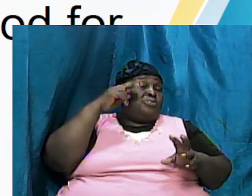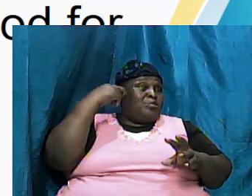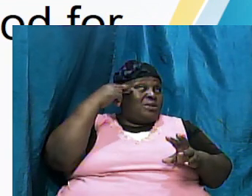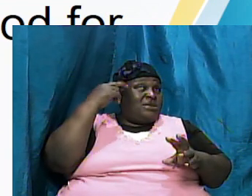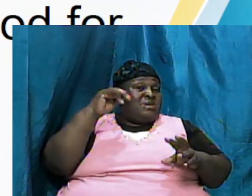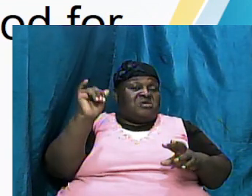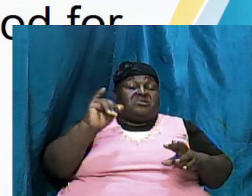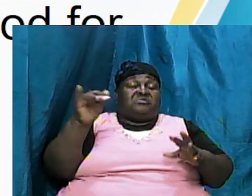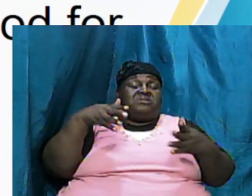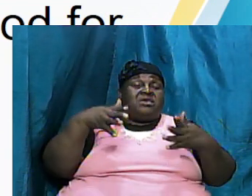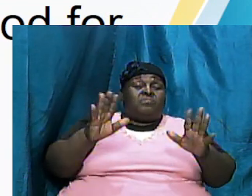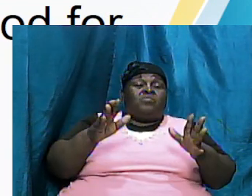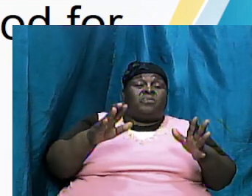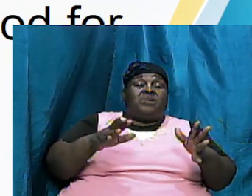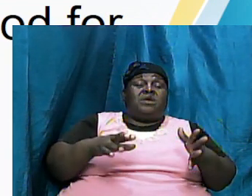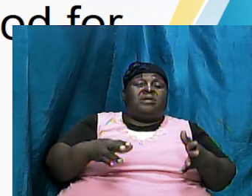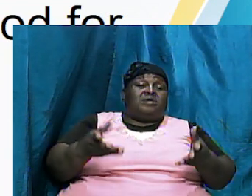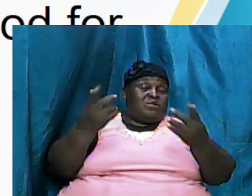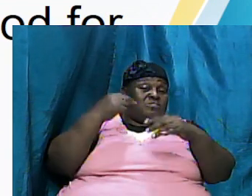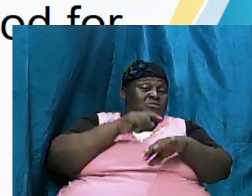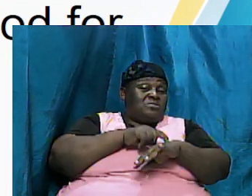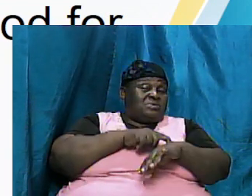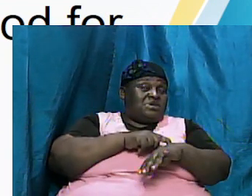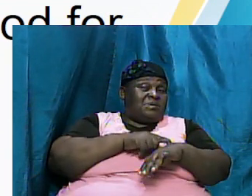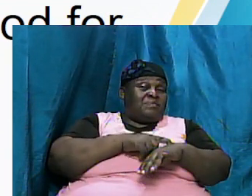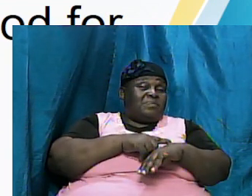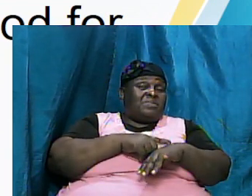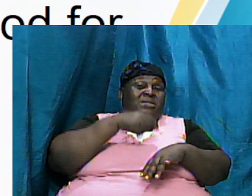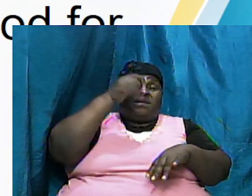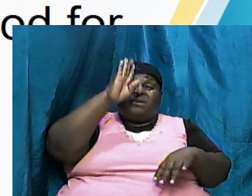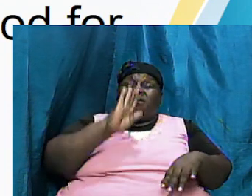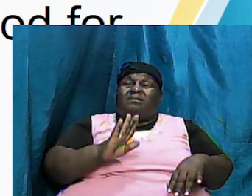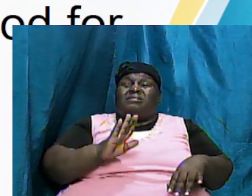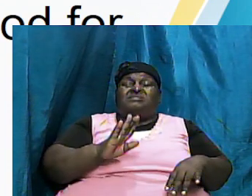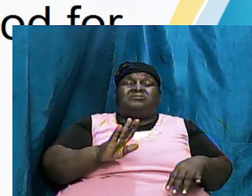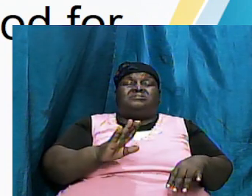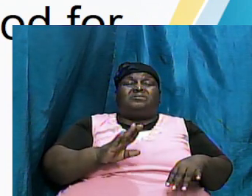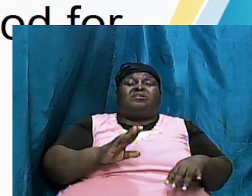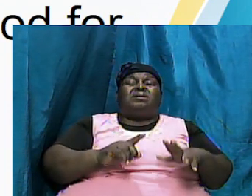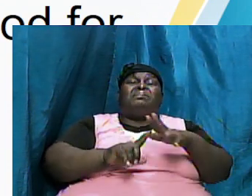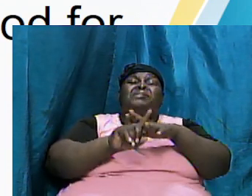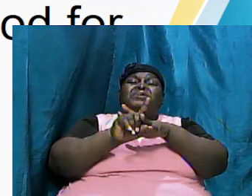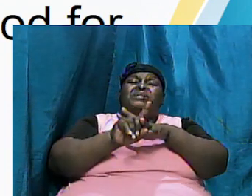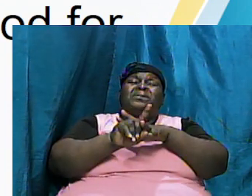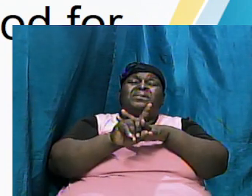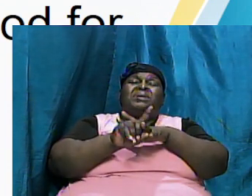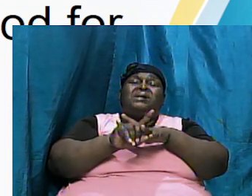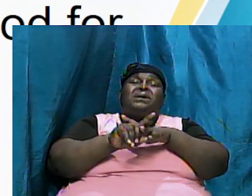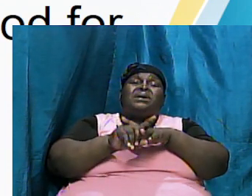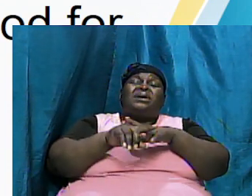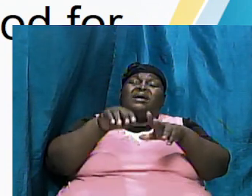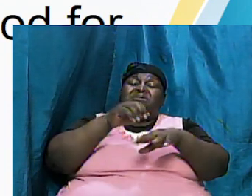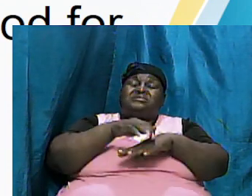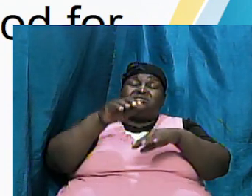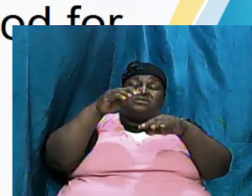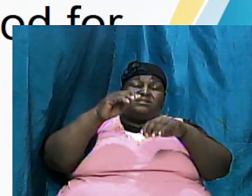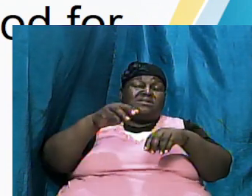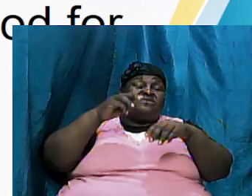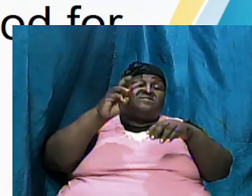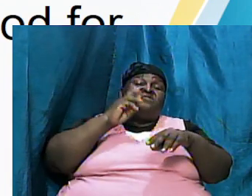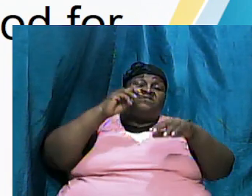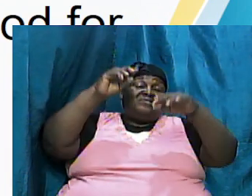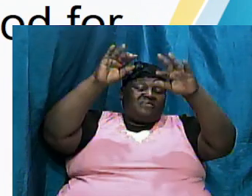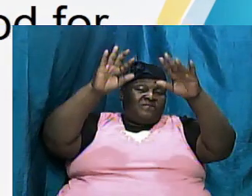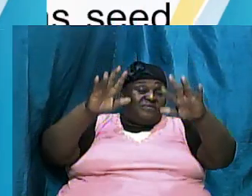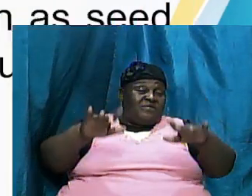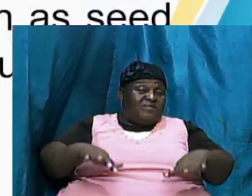same way when it reached to a certain point God is going to step down as he did and he sent the flood in Noah's time in the